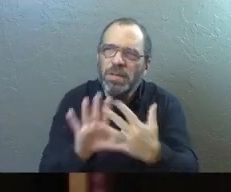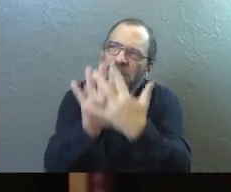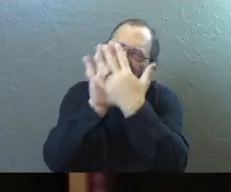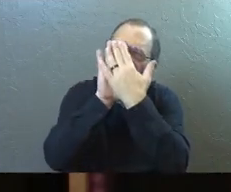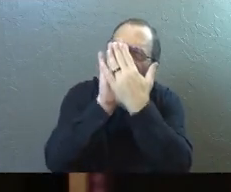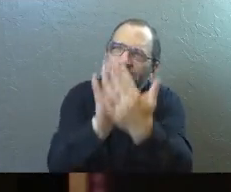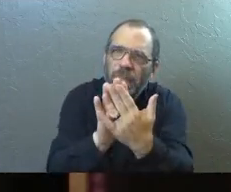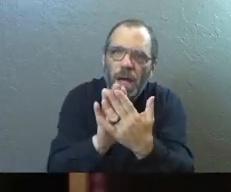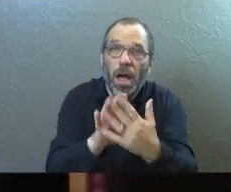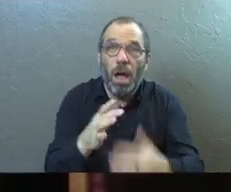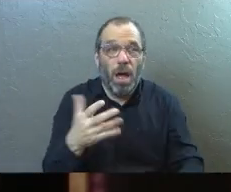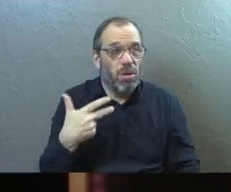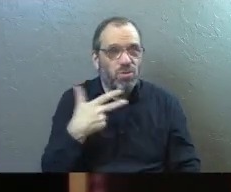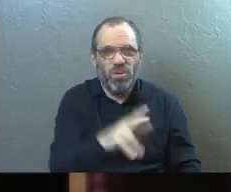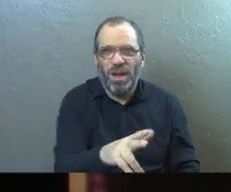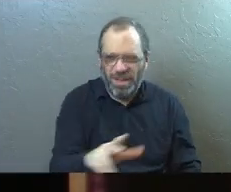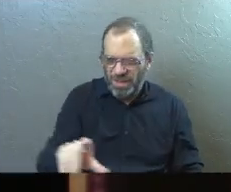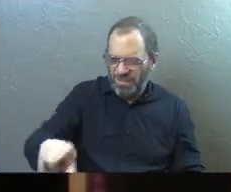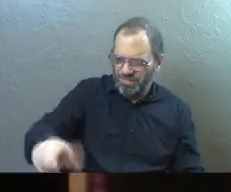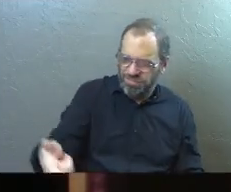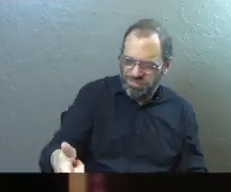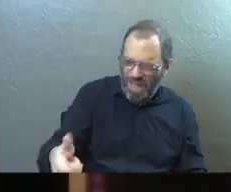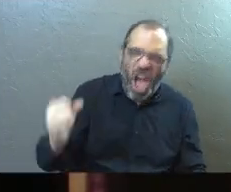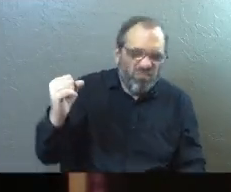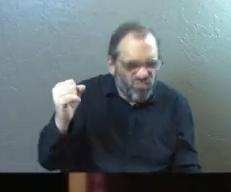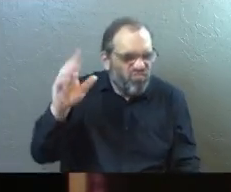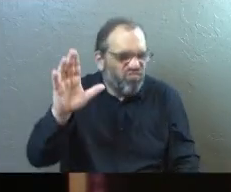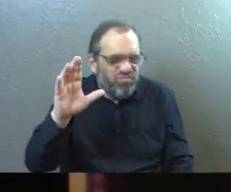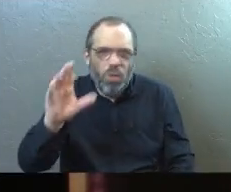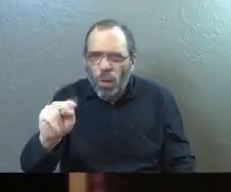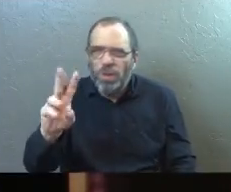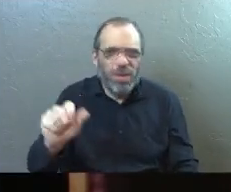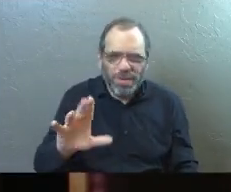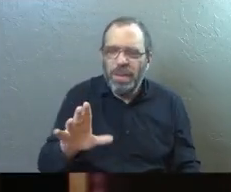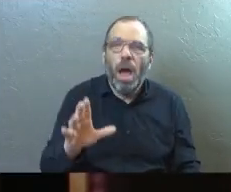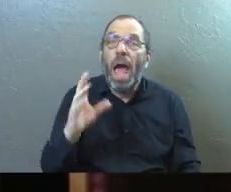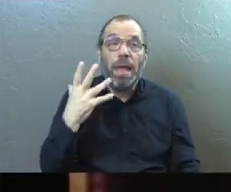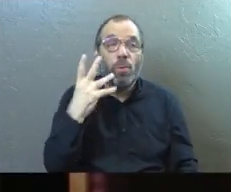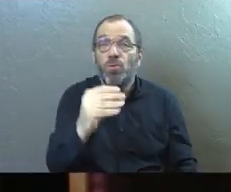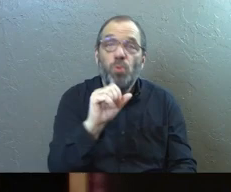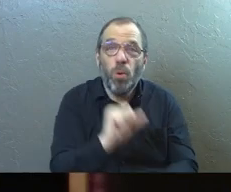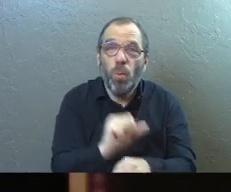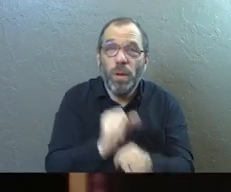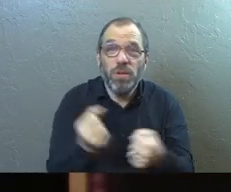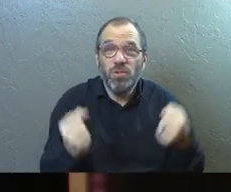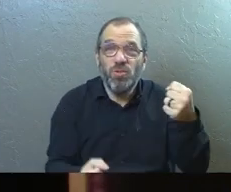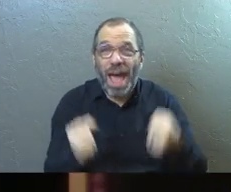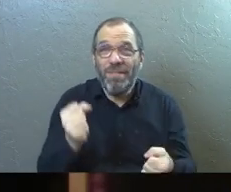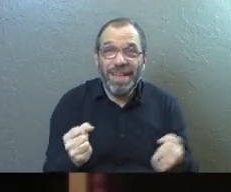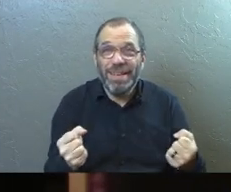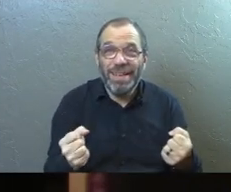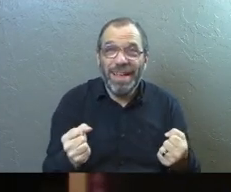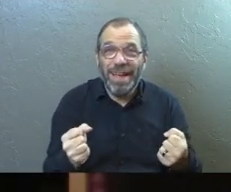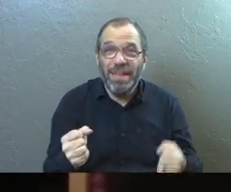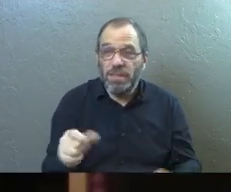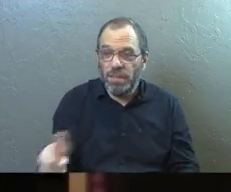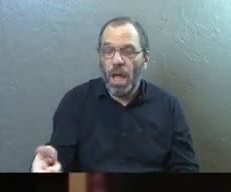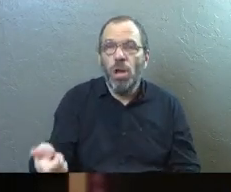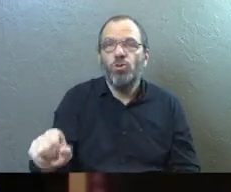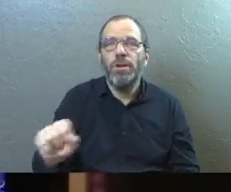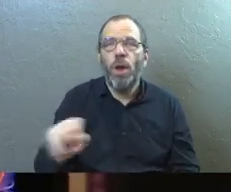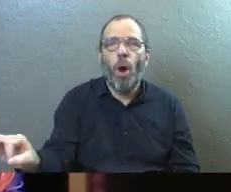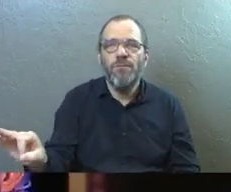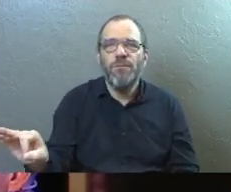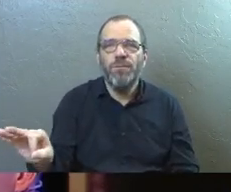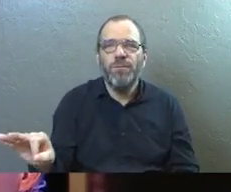Like, you go to commute. Don't turn on the thing that you always turn on. Your next commute. Just let silence be